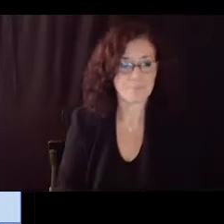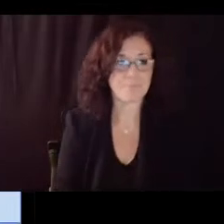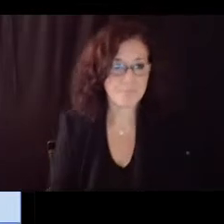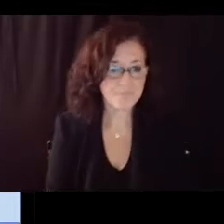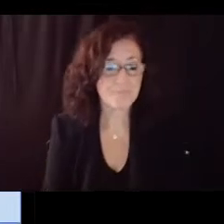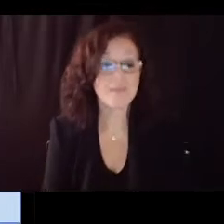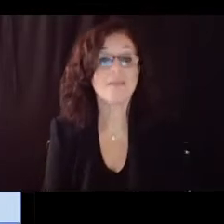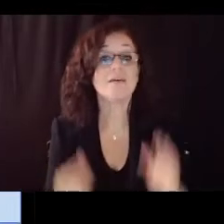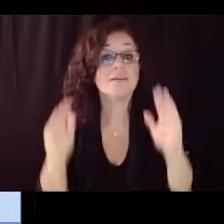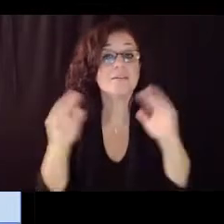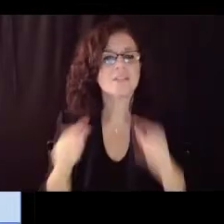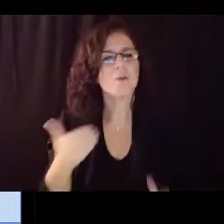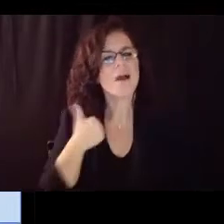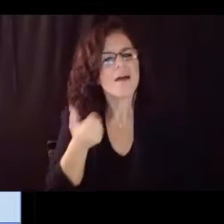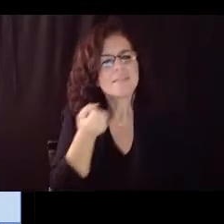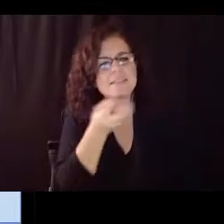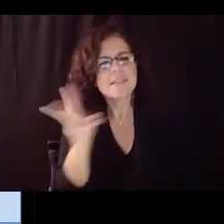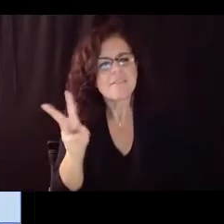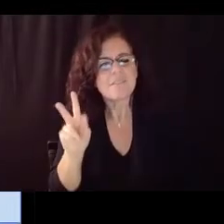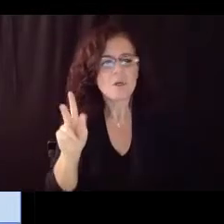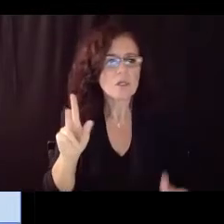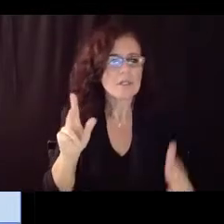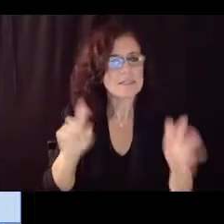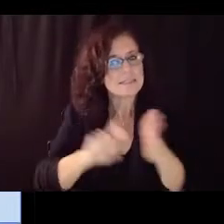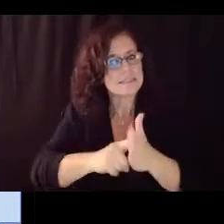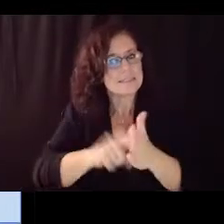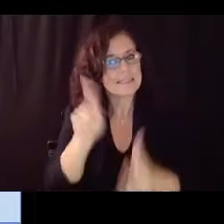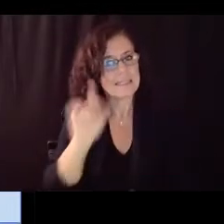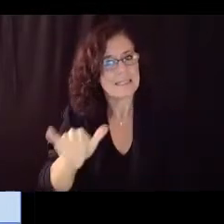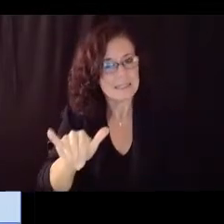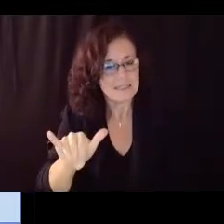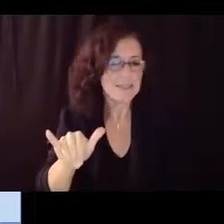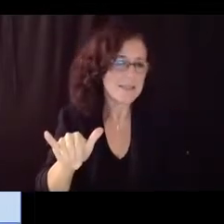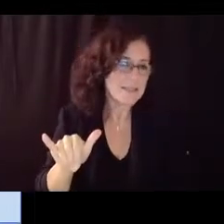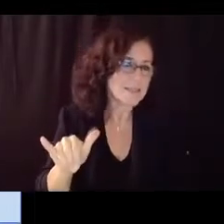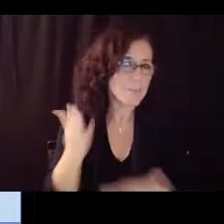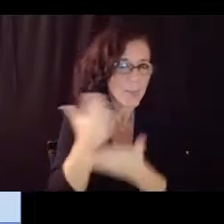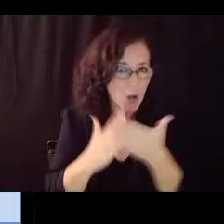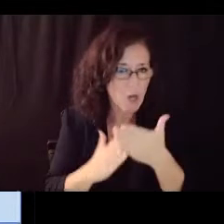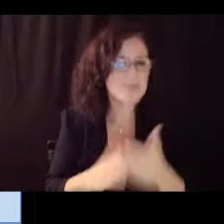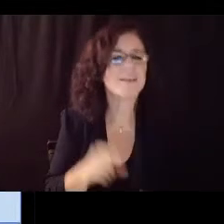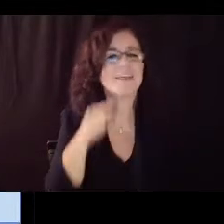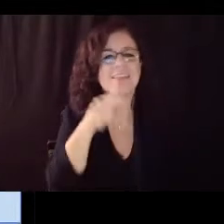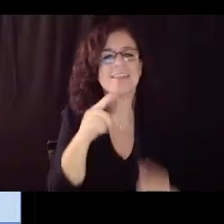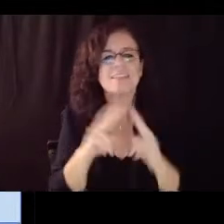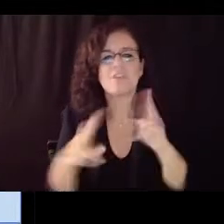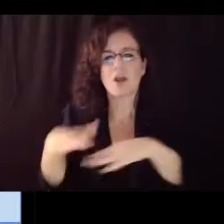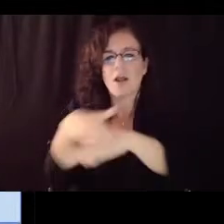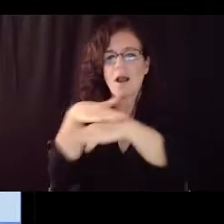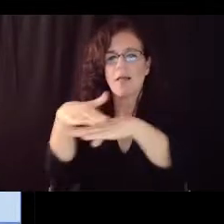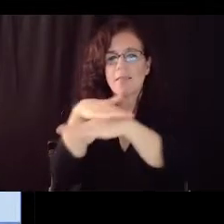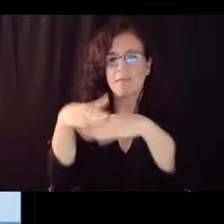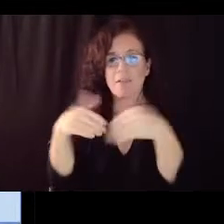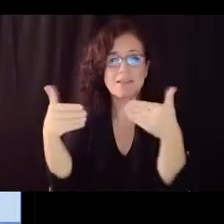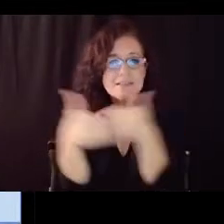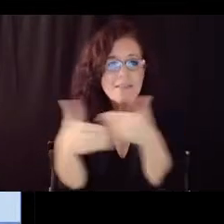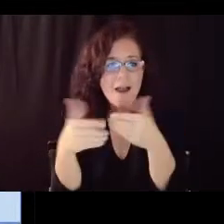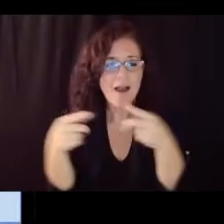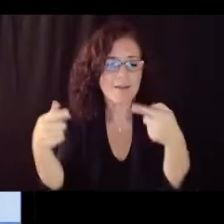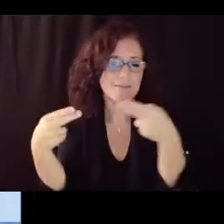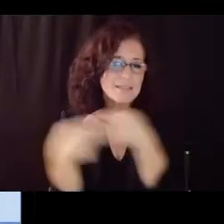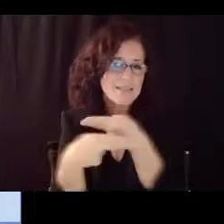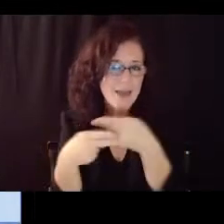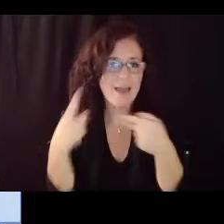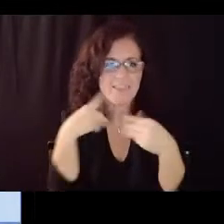so there are some key elements and this is only a high level slide that that reviews that those elements for you